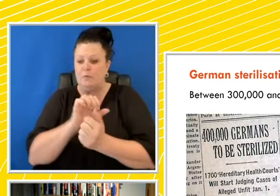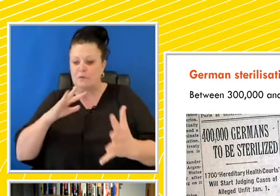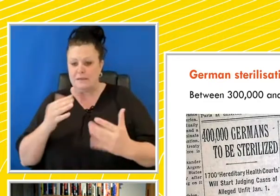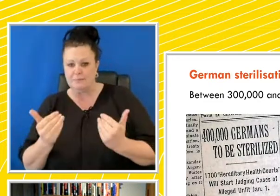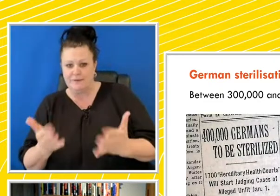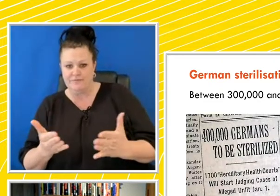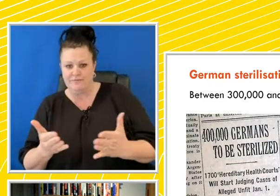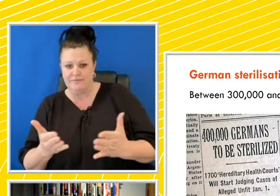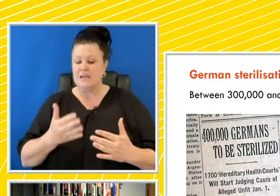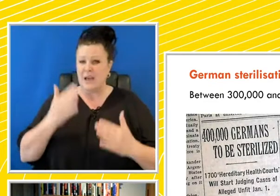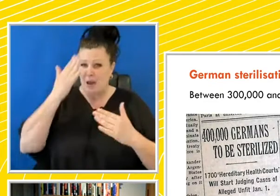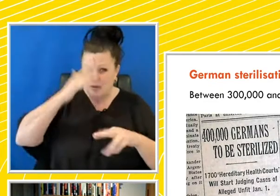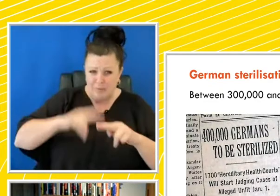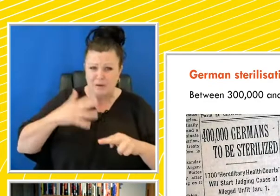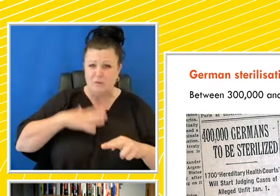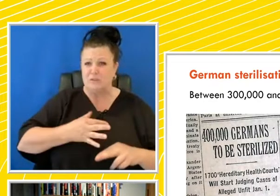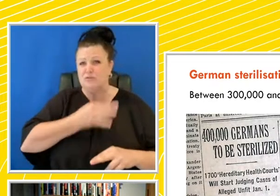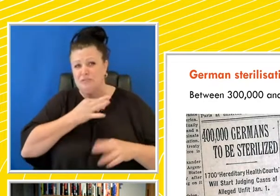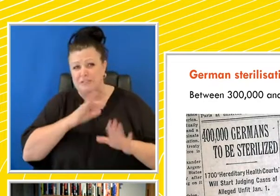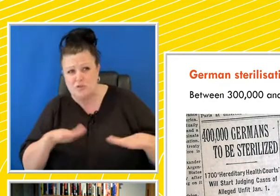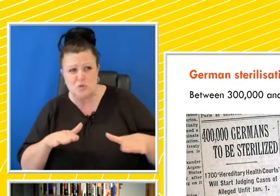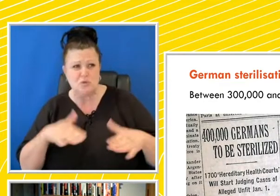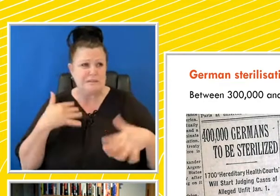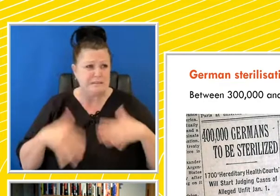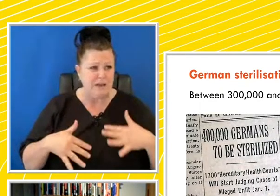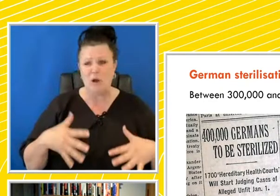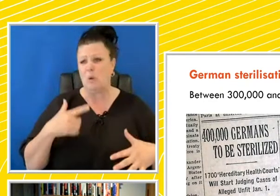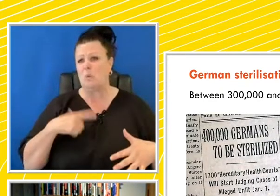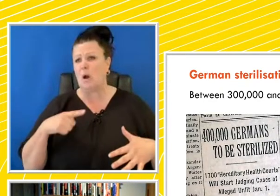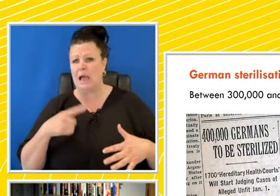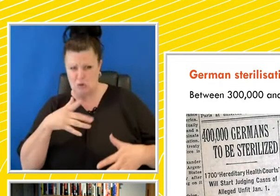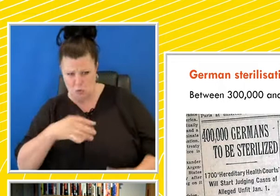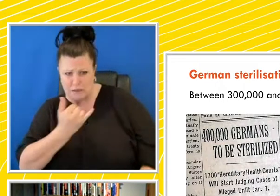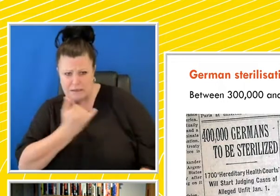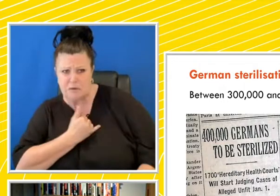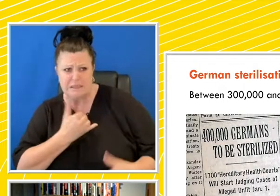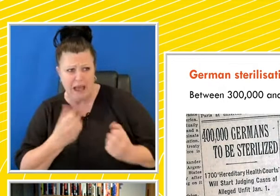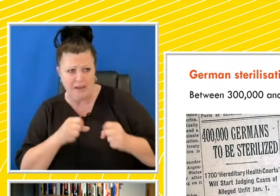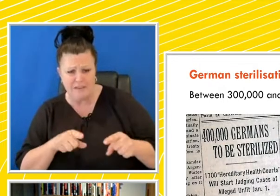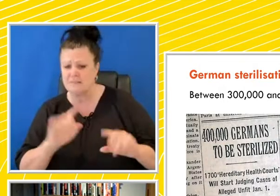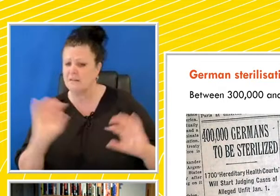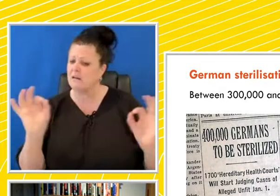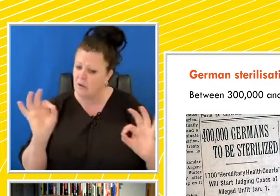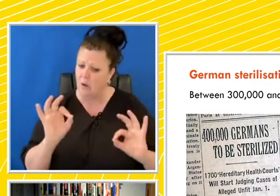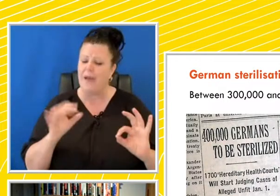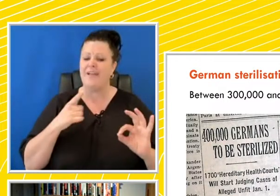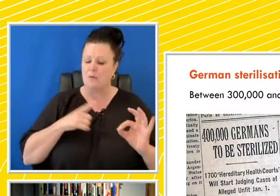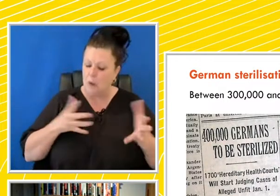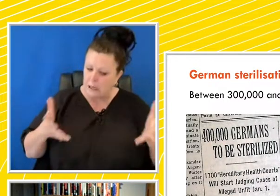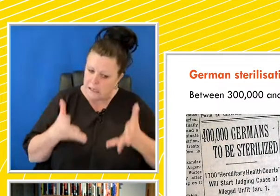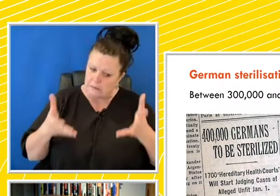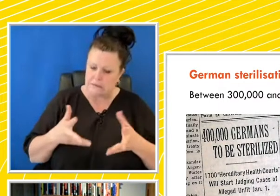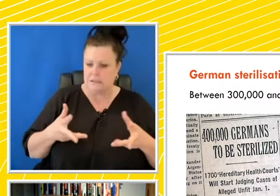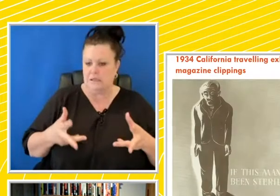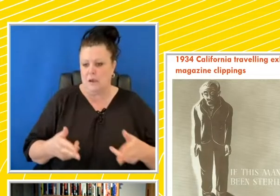would like to wish their children such a terrible lot? Who wants to be guilty of this? And this is talking about the sterilization law,